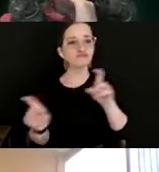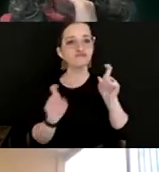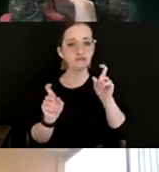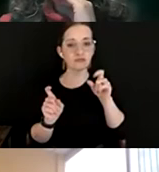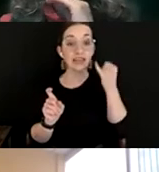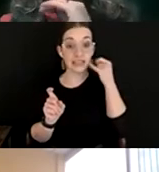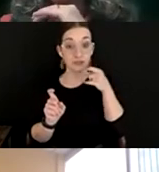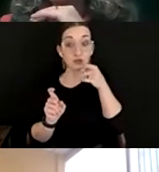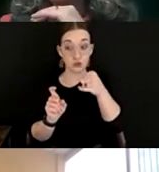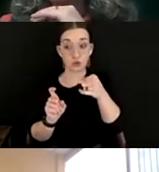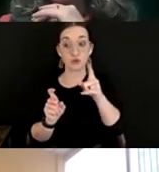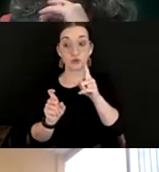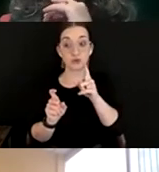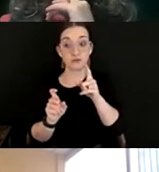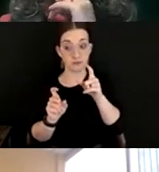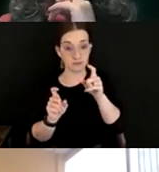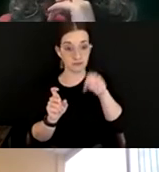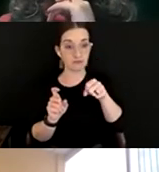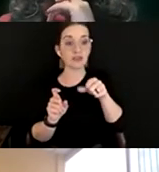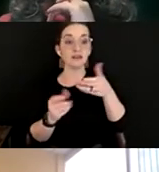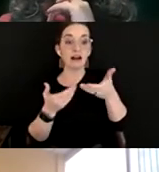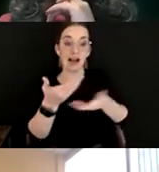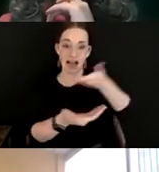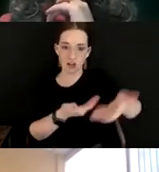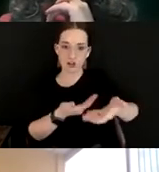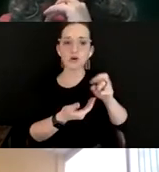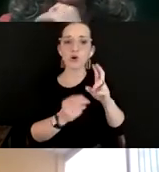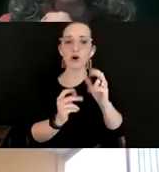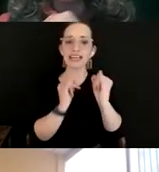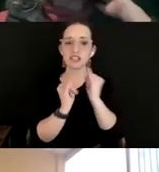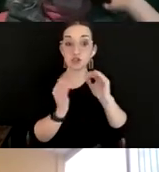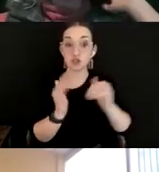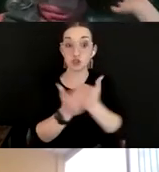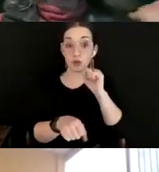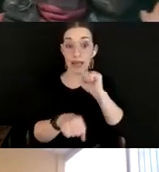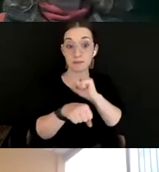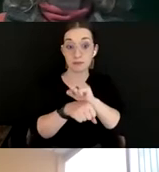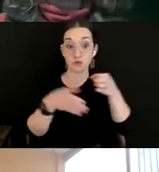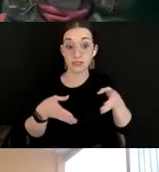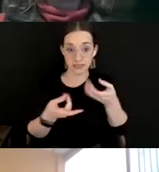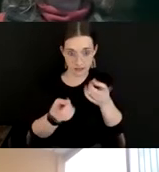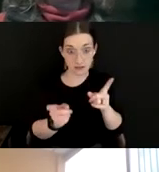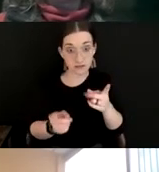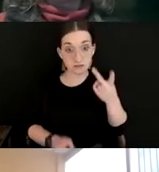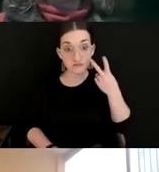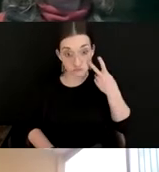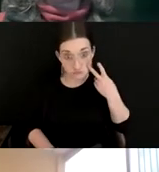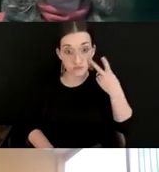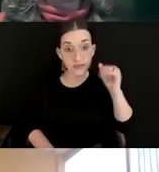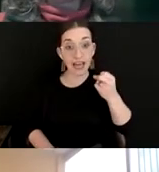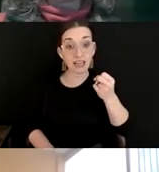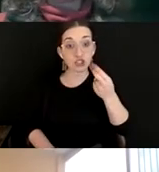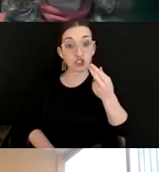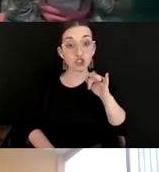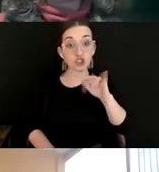you've been hiring or interviewing new employees, have you seen that shift that Brooke just mentioned in